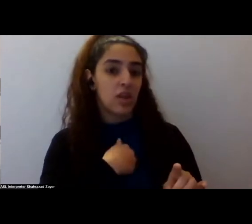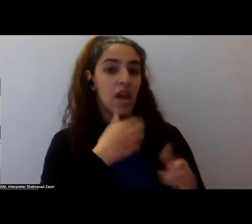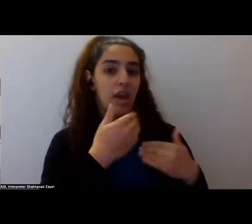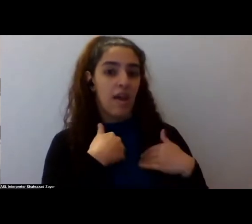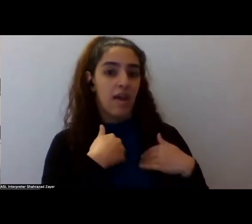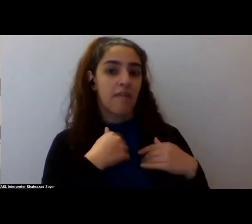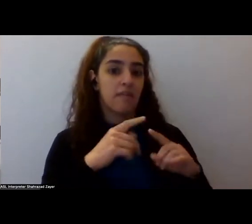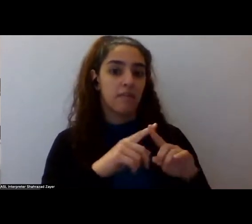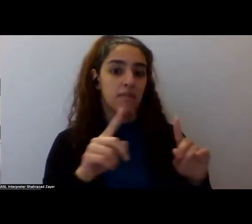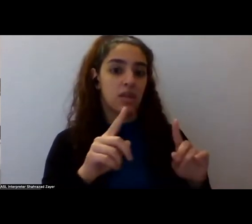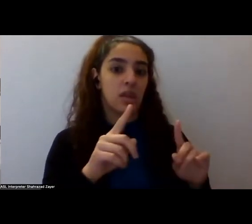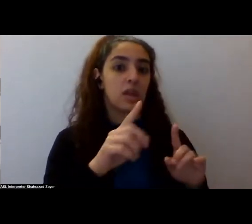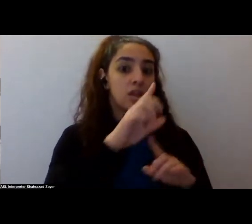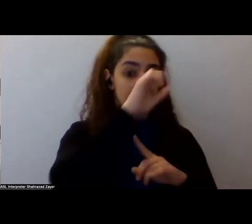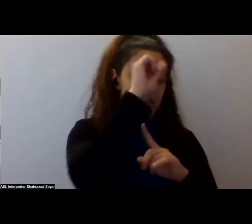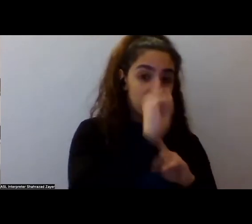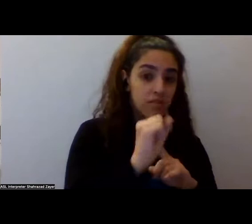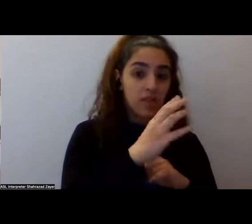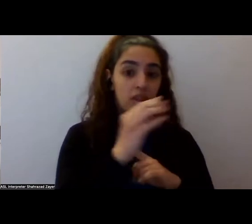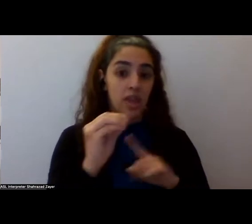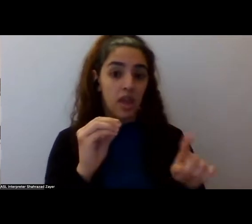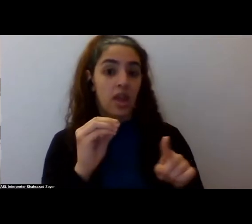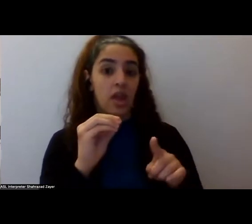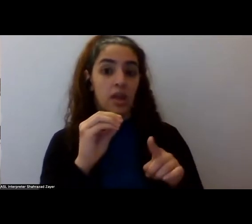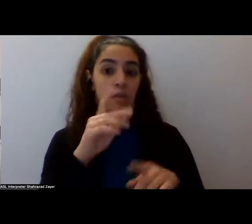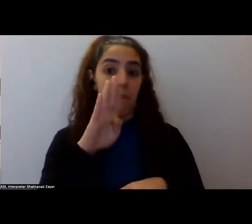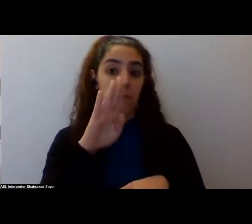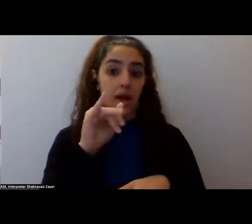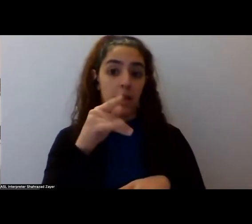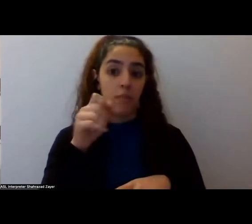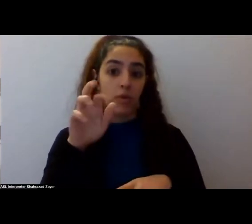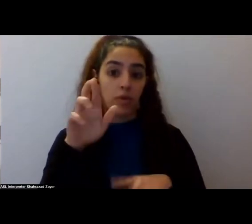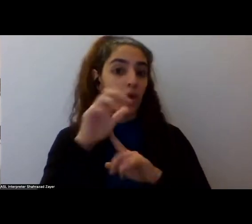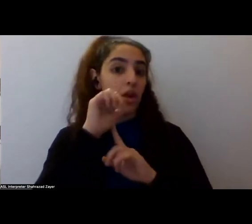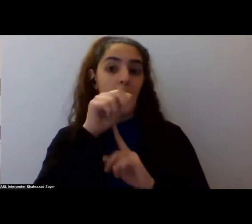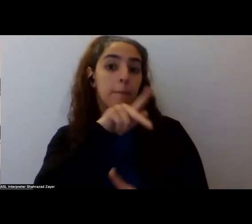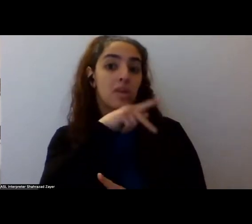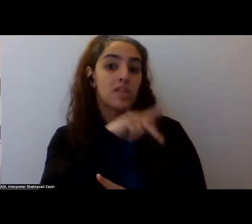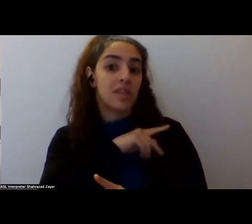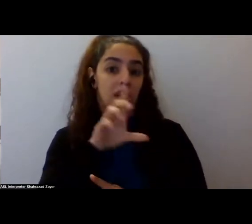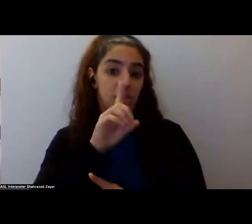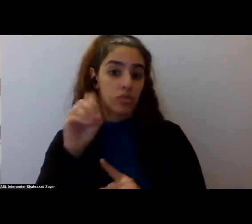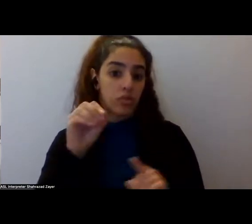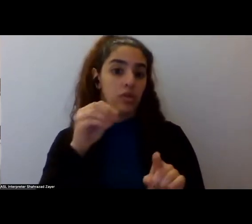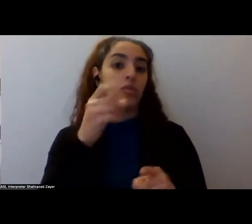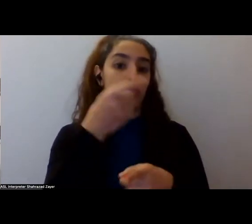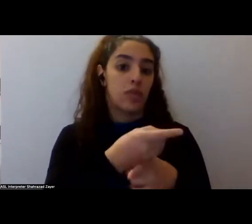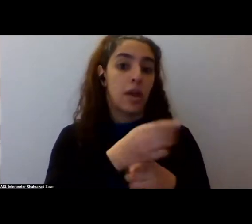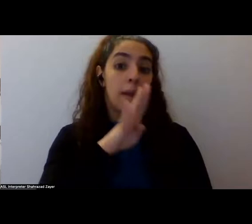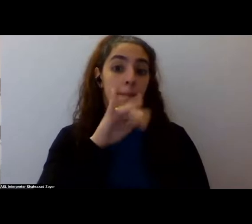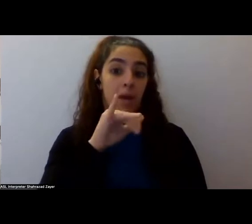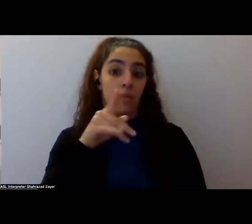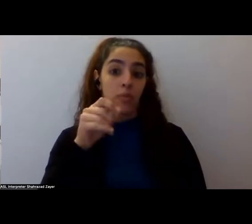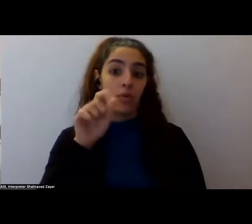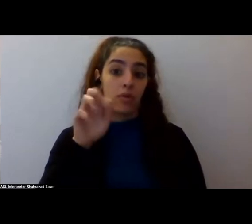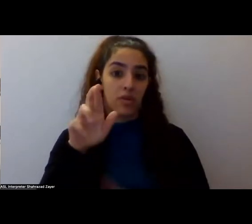are not considered personality disorders. Um, just to clarify that for the, for the audience, bipolar disorder would be considered a mood